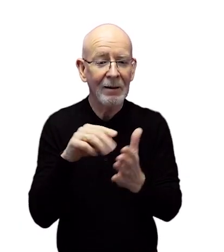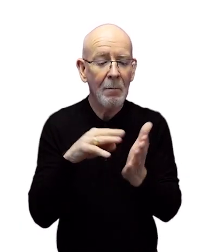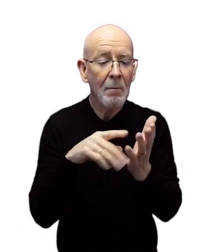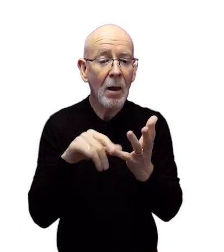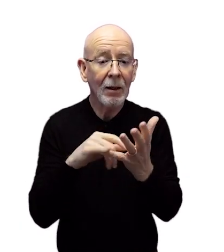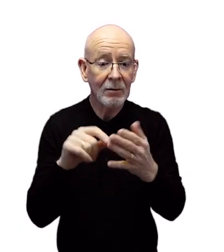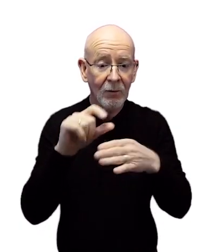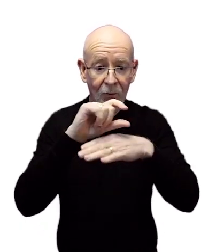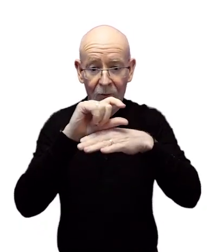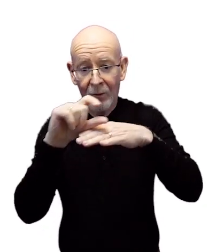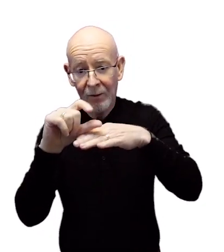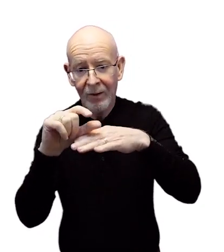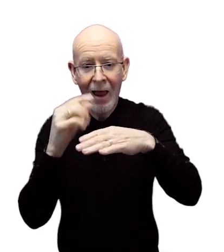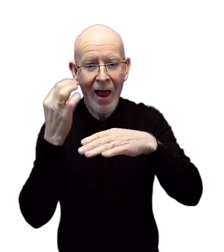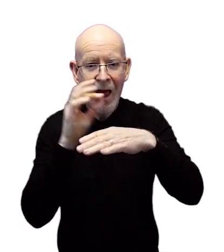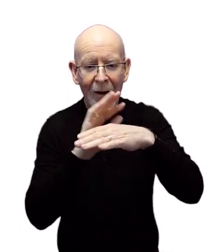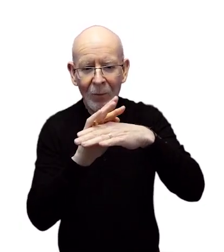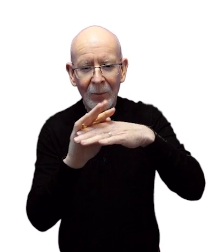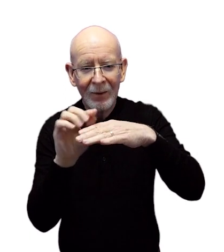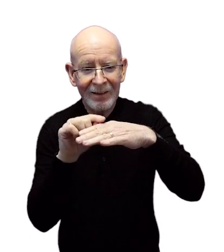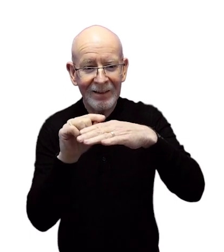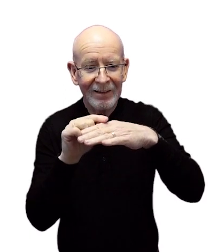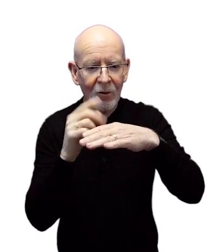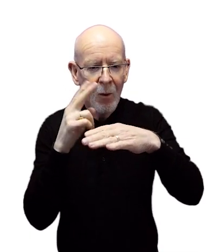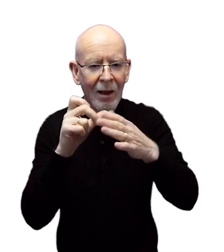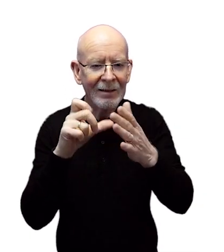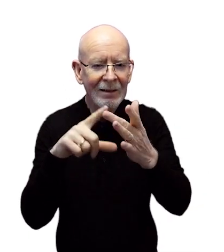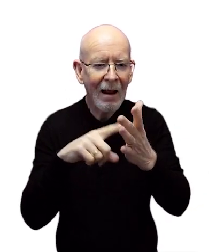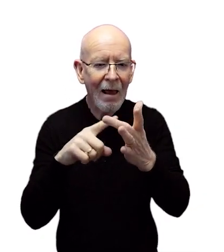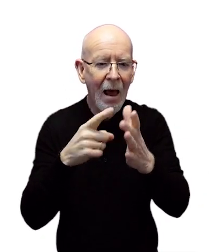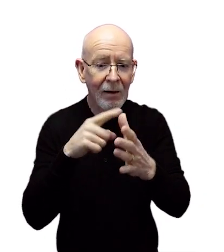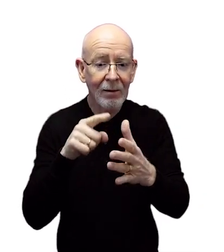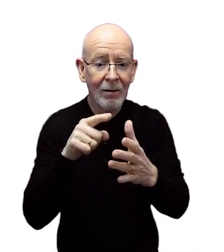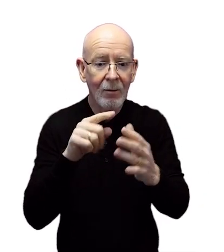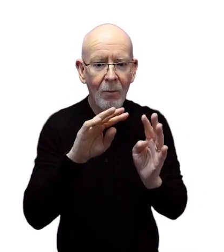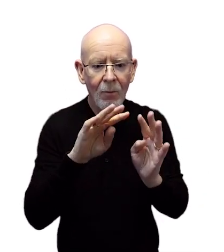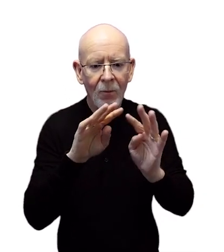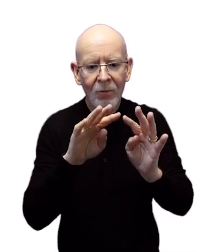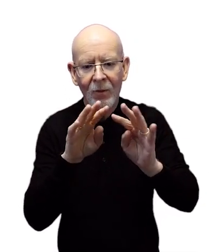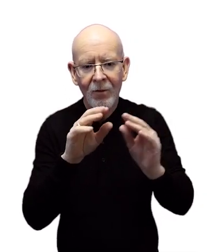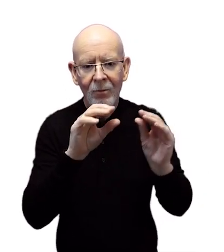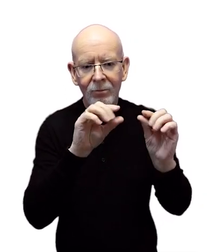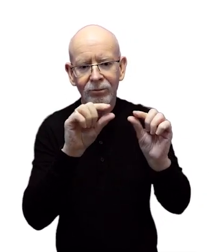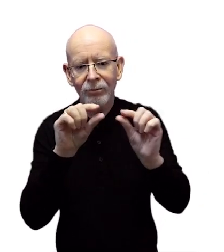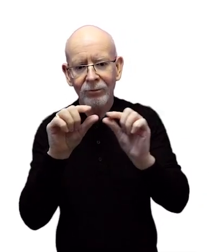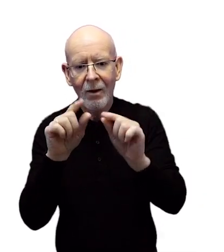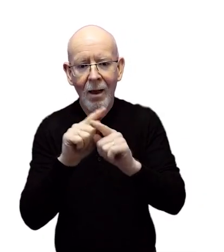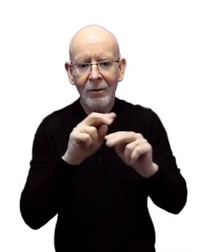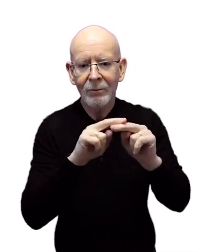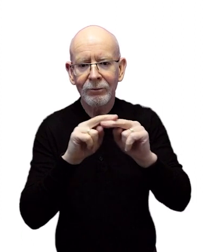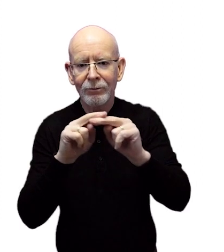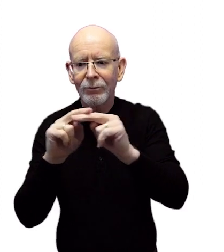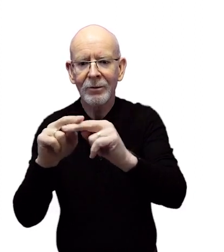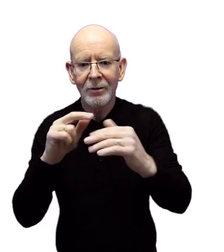sits on top of tiny hair-like cells called cilia which move in a wave-like motion. It acts like an escalator